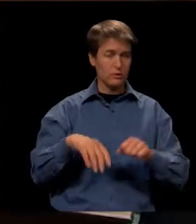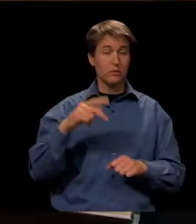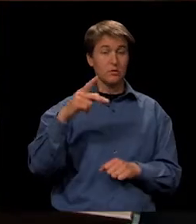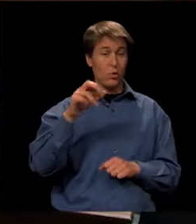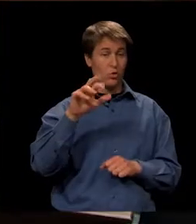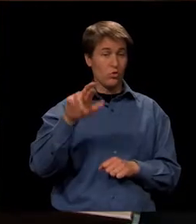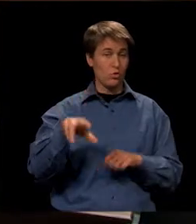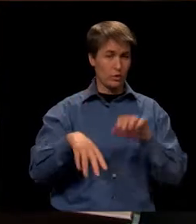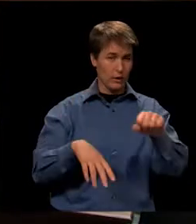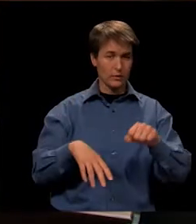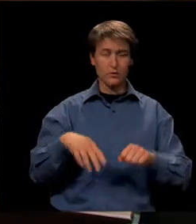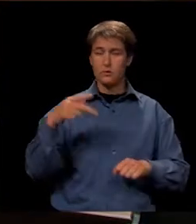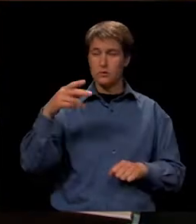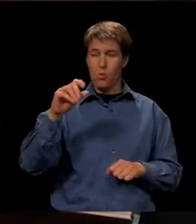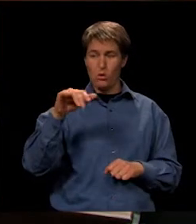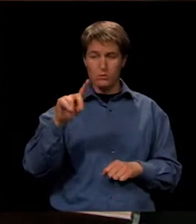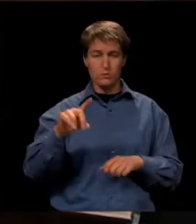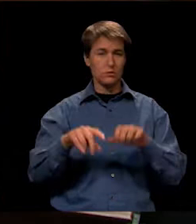Parker?